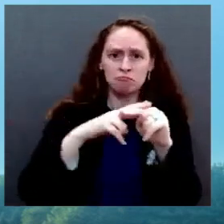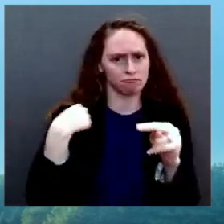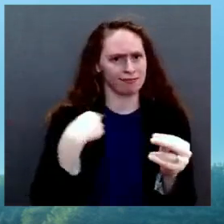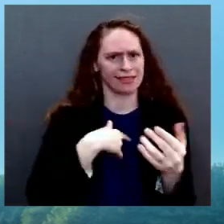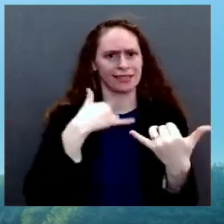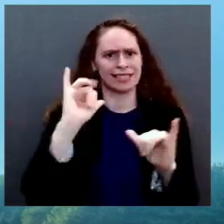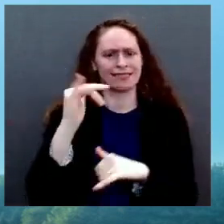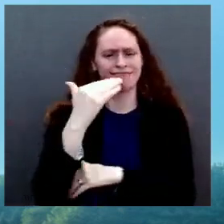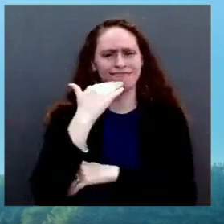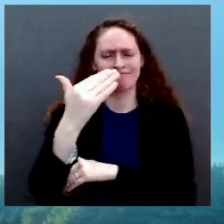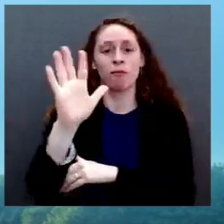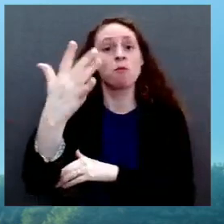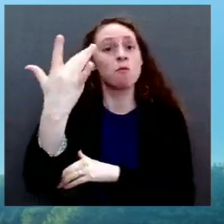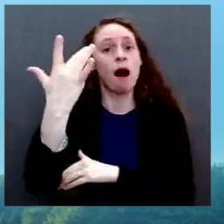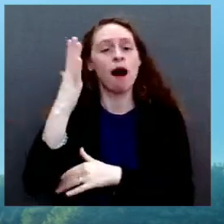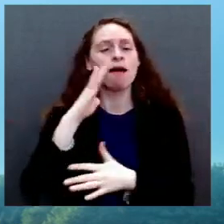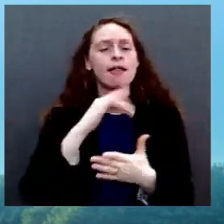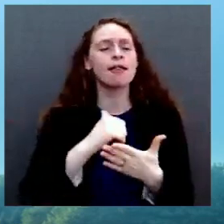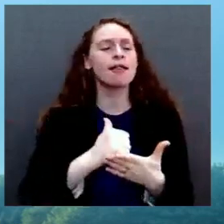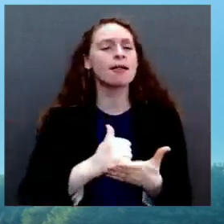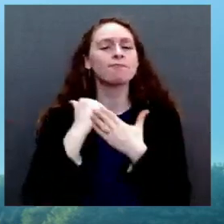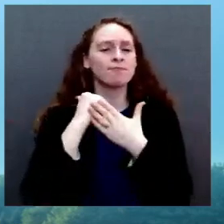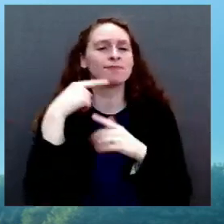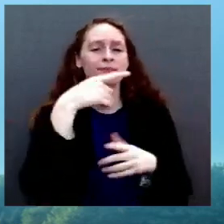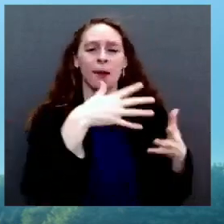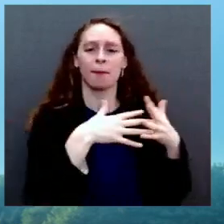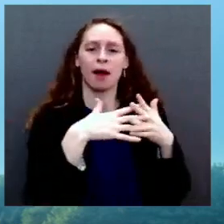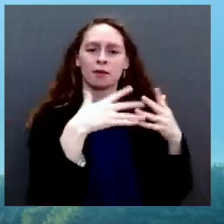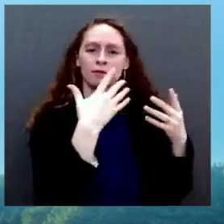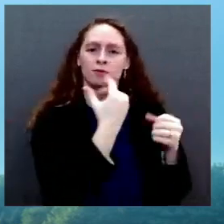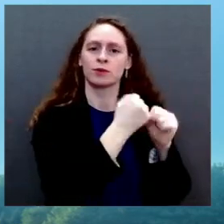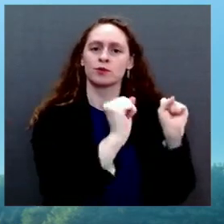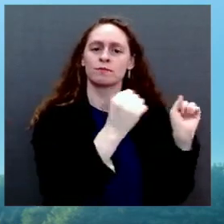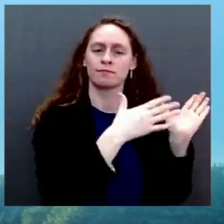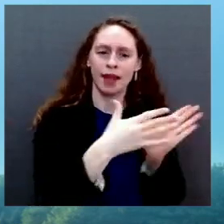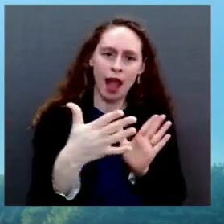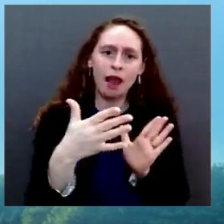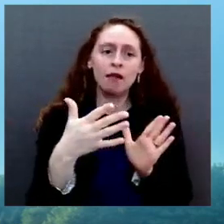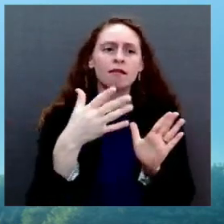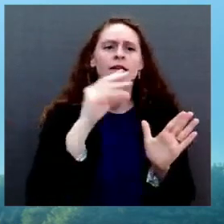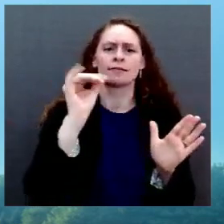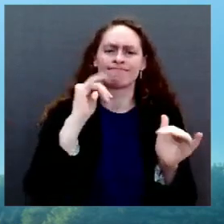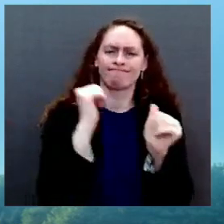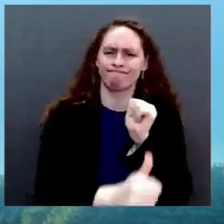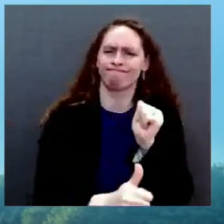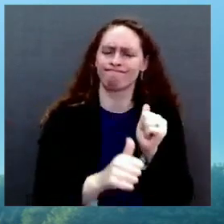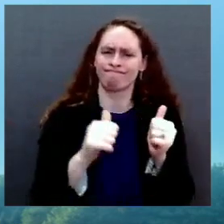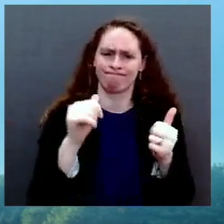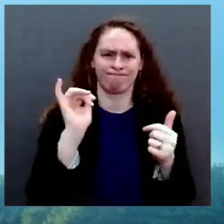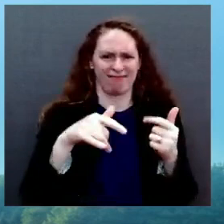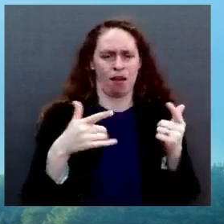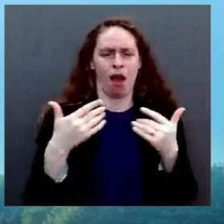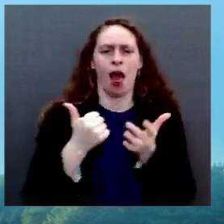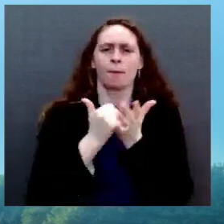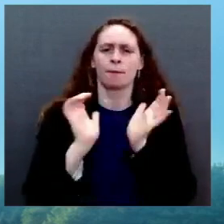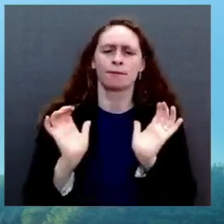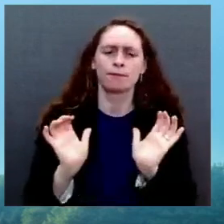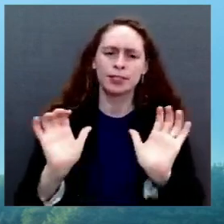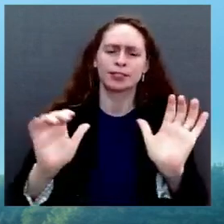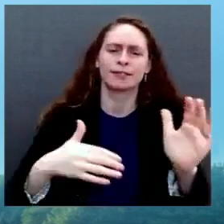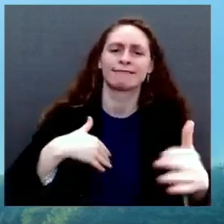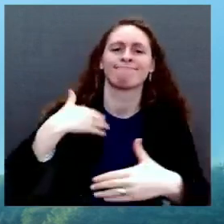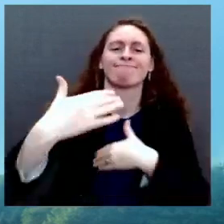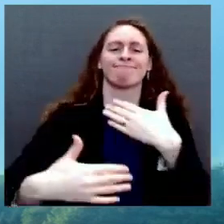progress. We've begun to change the trajectory, change the trajectory of our economy, the one that we inherited, to